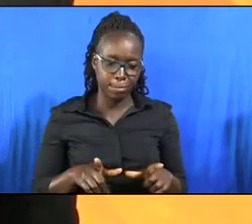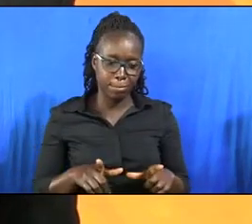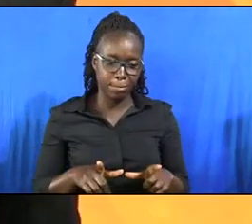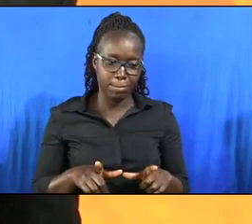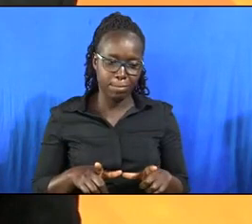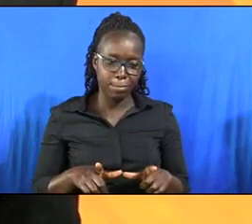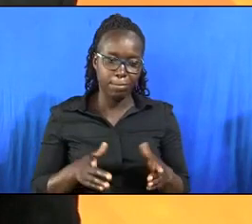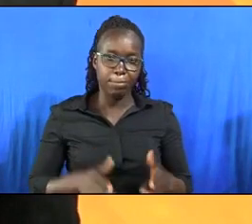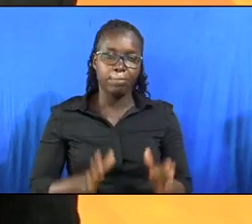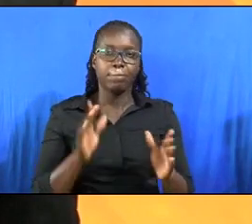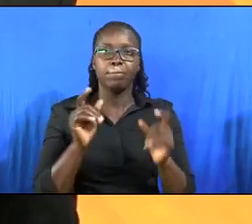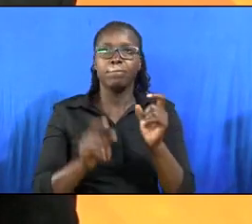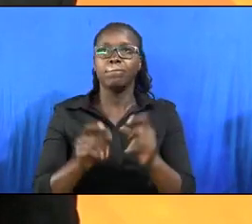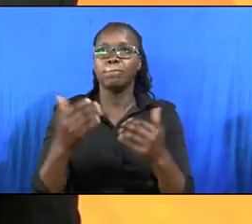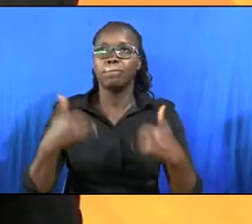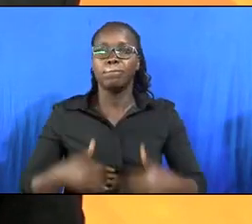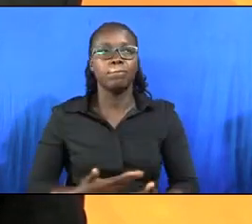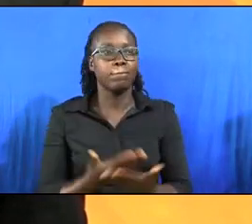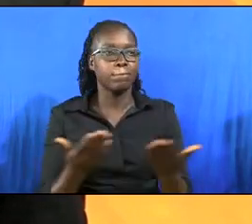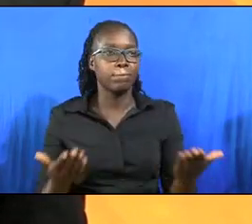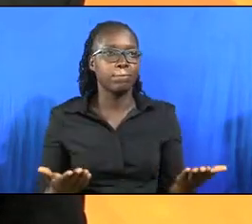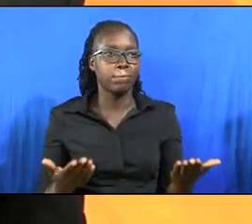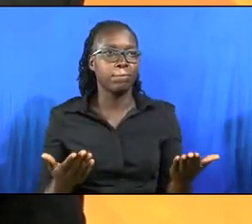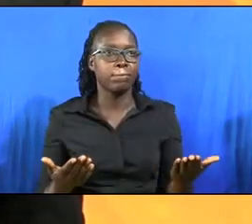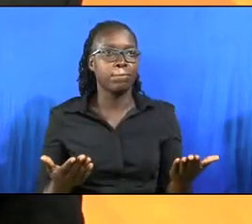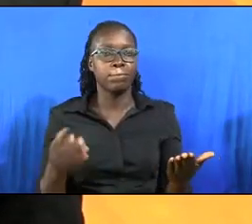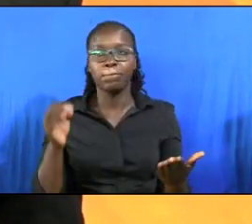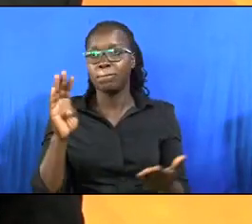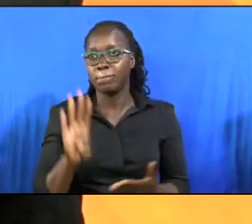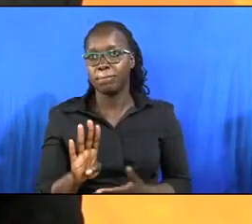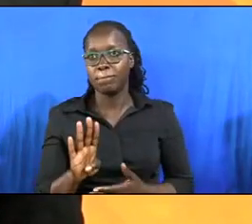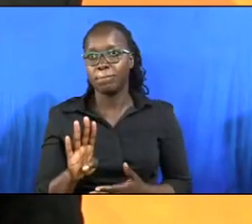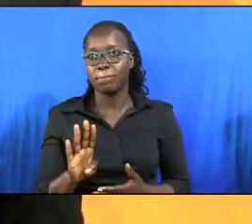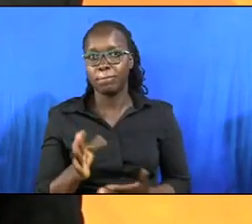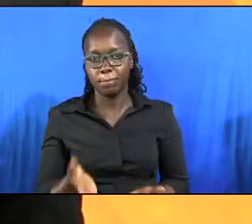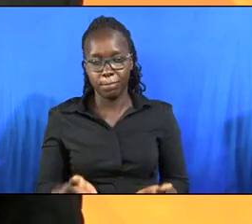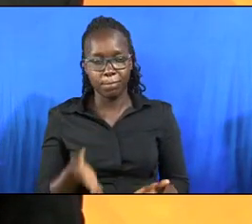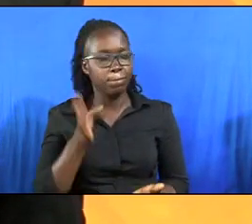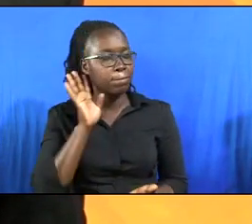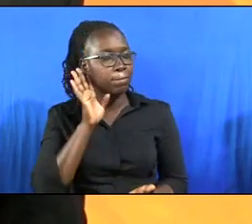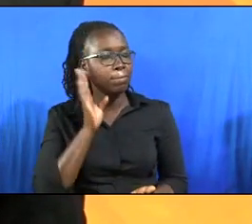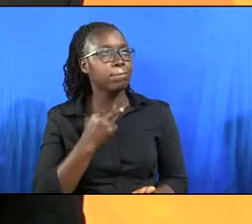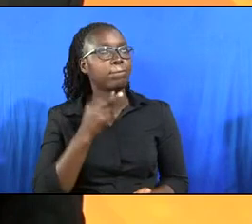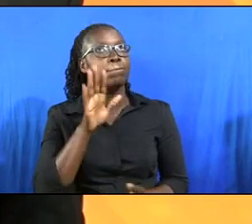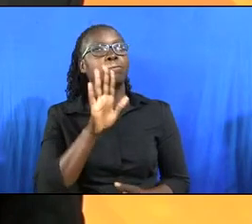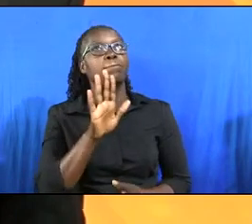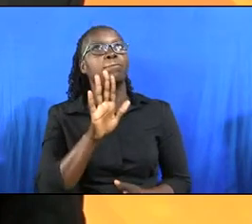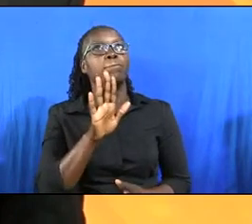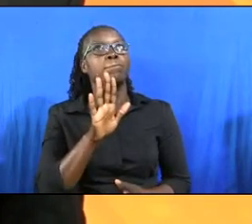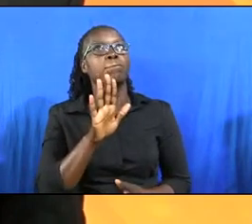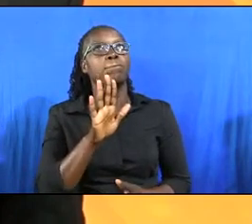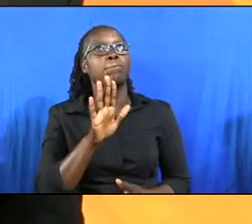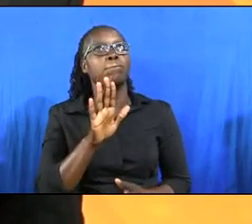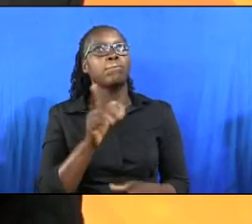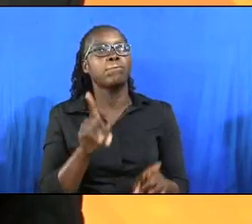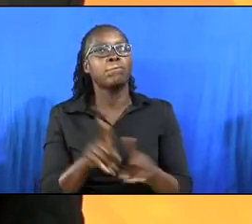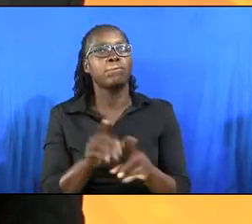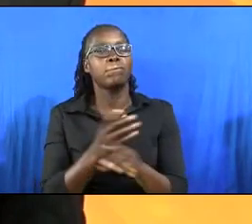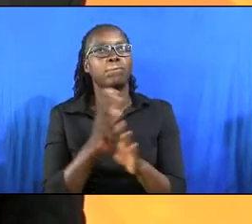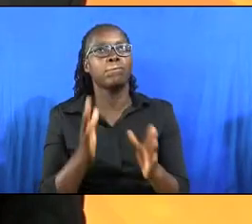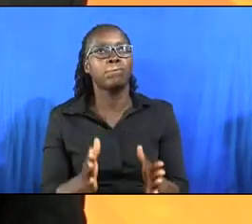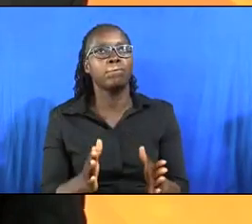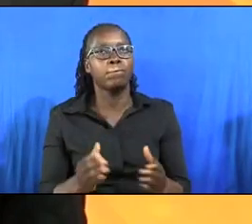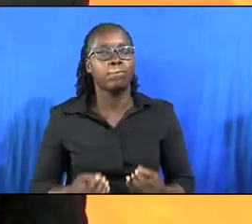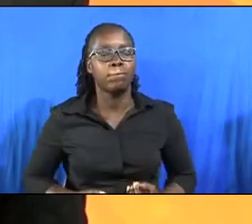You've allowed each and every one of us to be here to listen to your voice, that as Christians, we